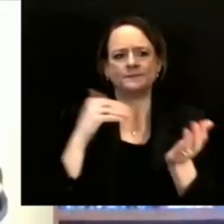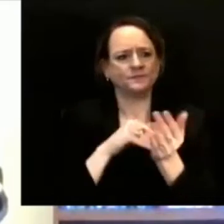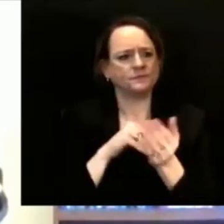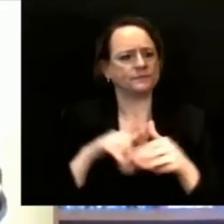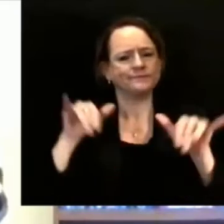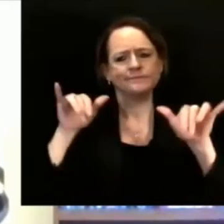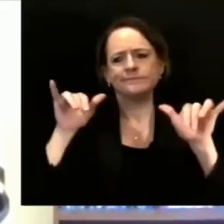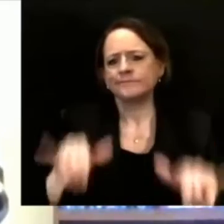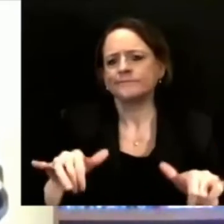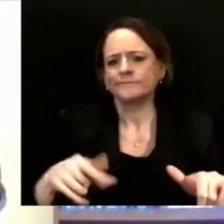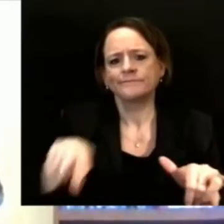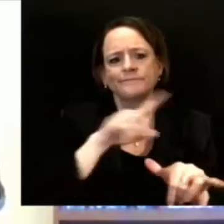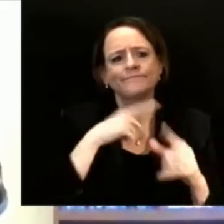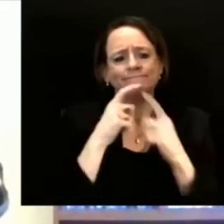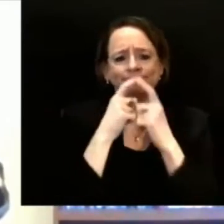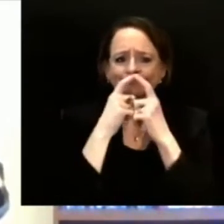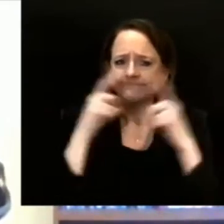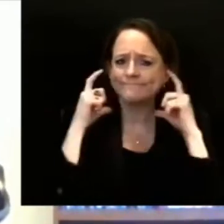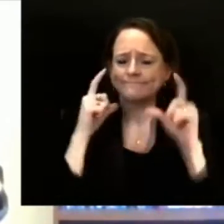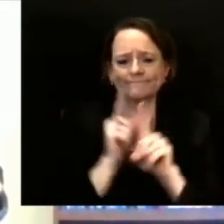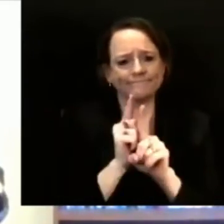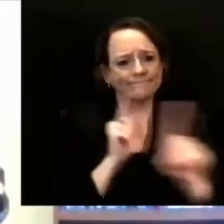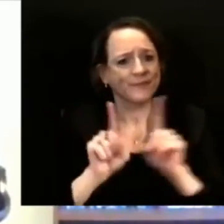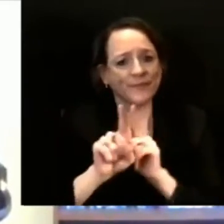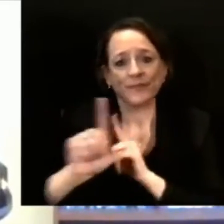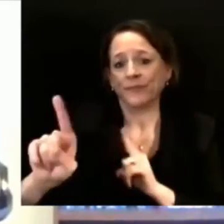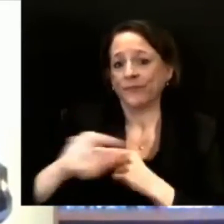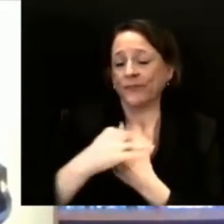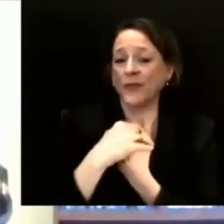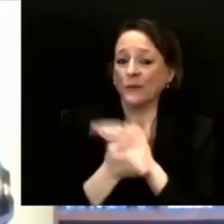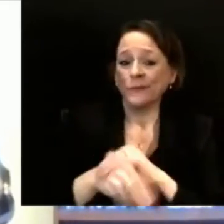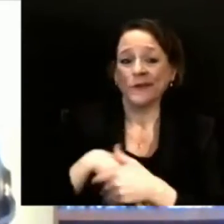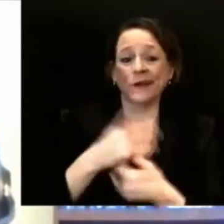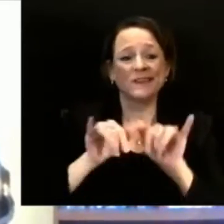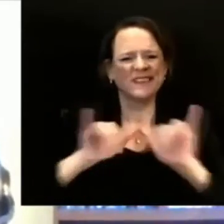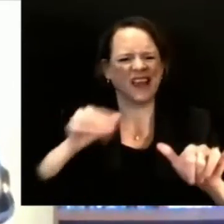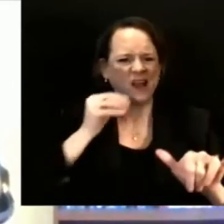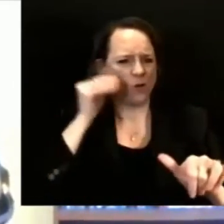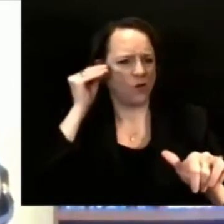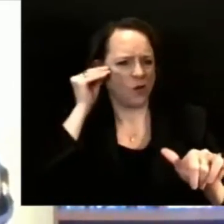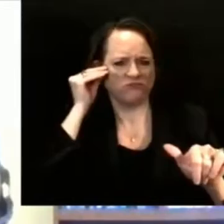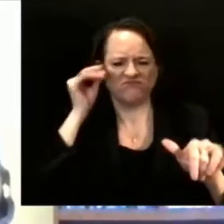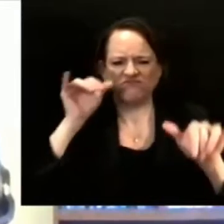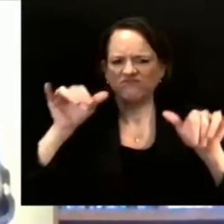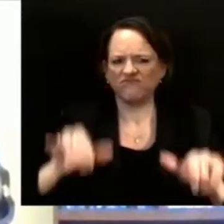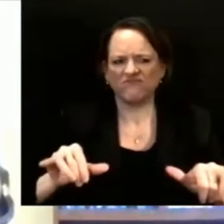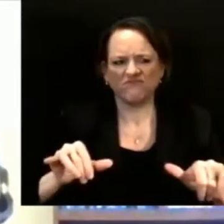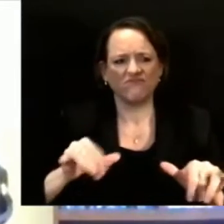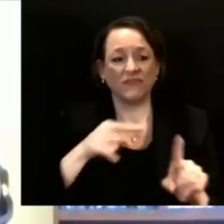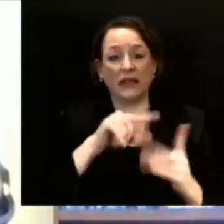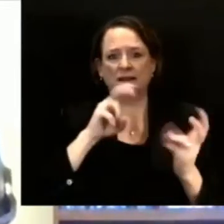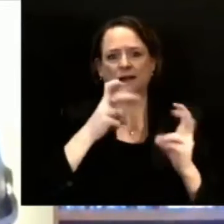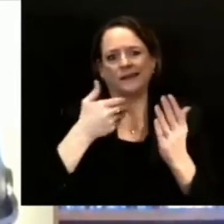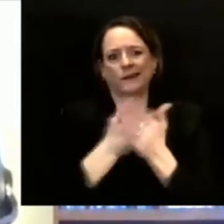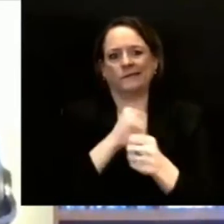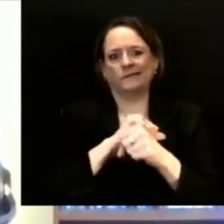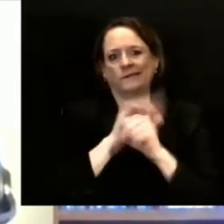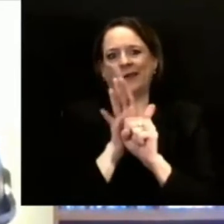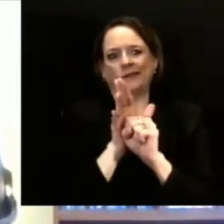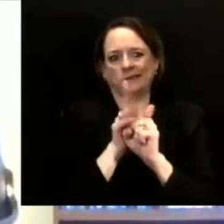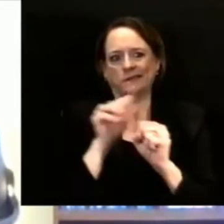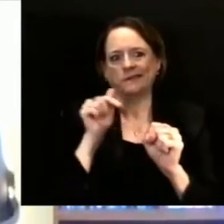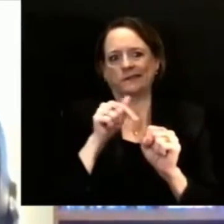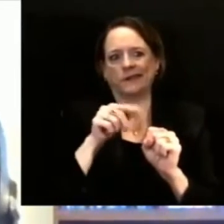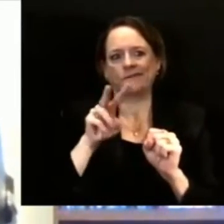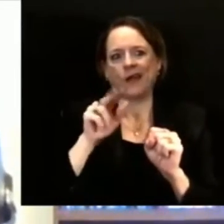remarks. The key issue with the variants is they are far more infectious and will spread far more quickly